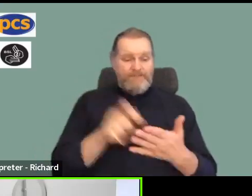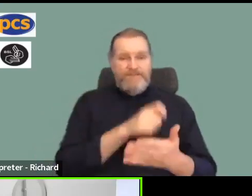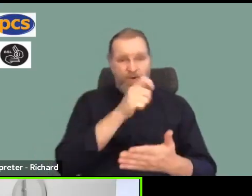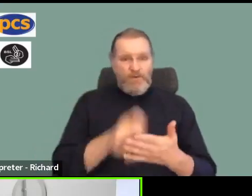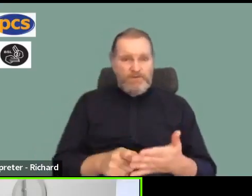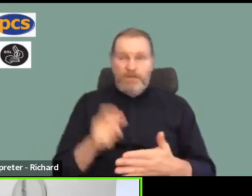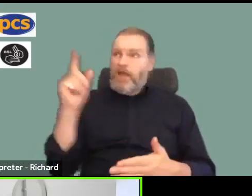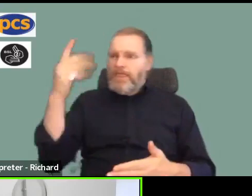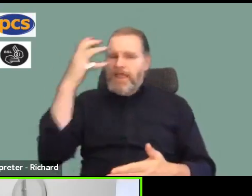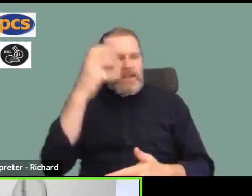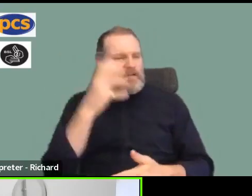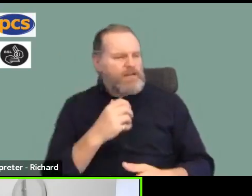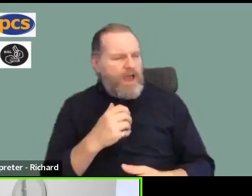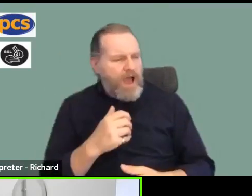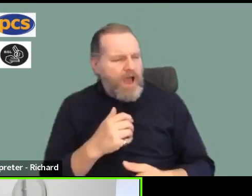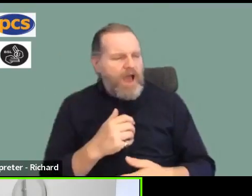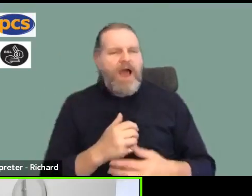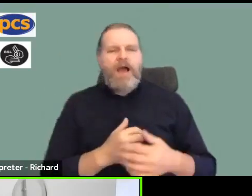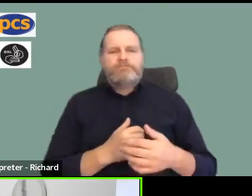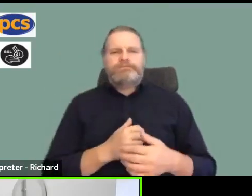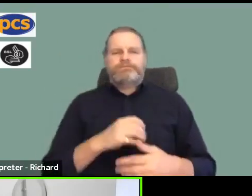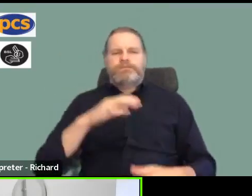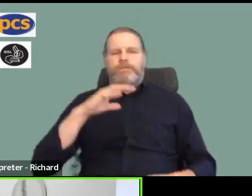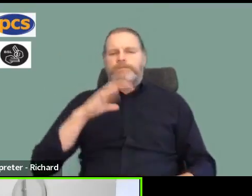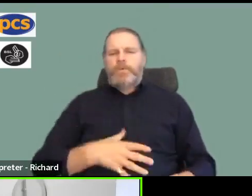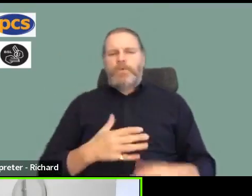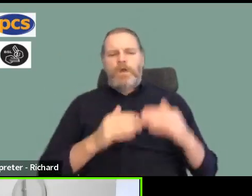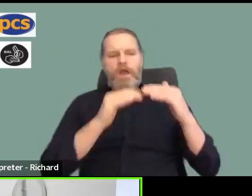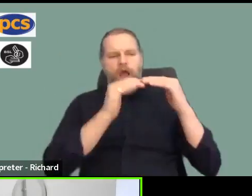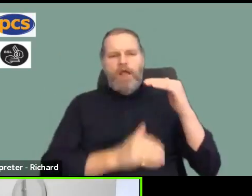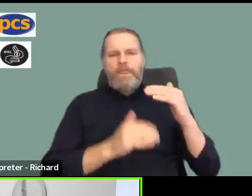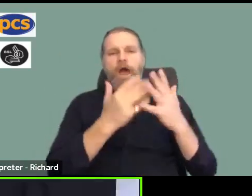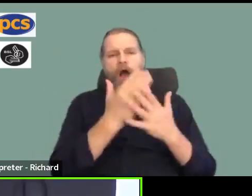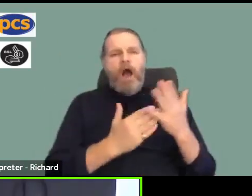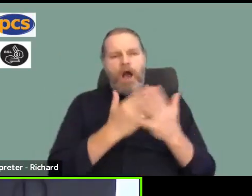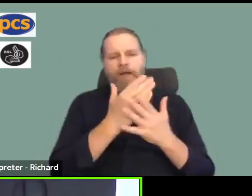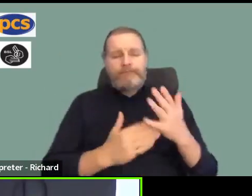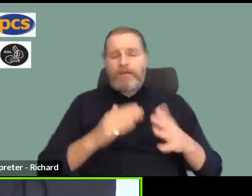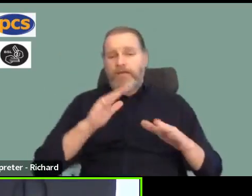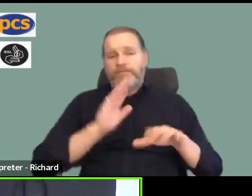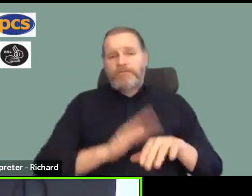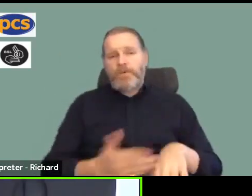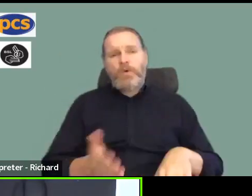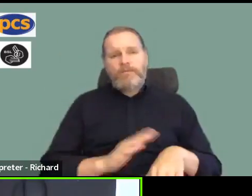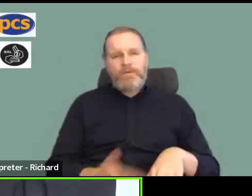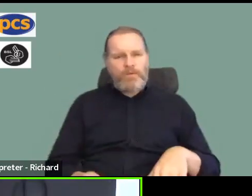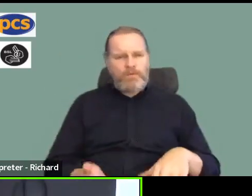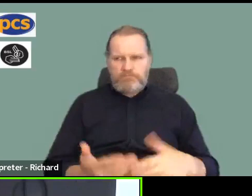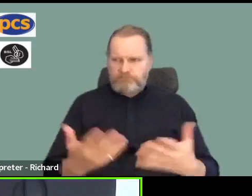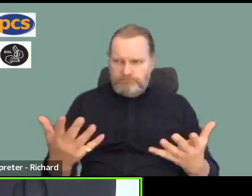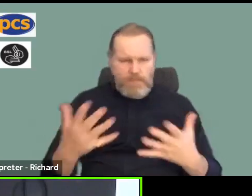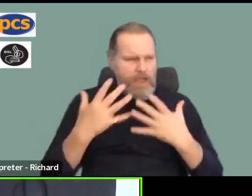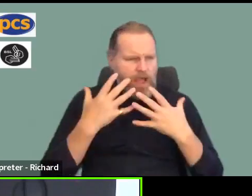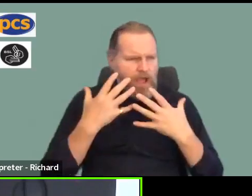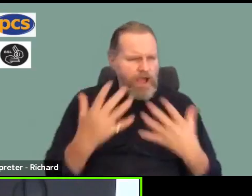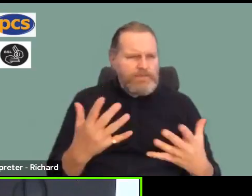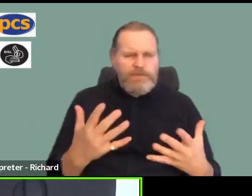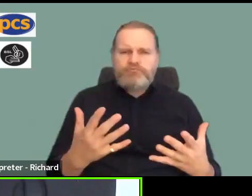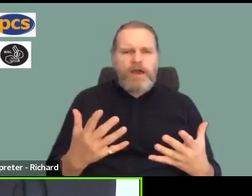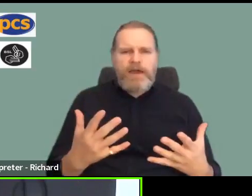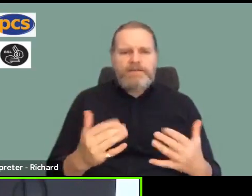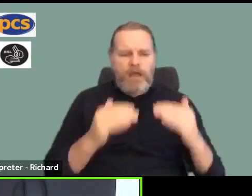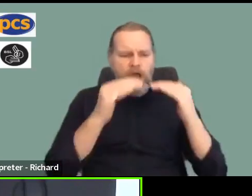membership cared about these issues to even bother to reply. This lack of turnout amazes me. Words fail me, to be honest.